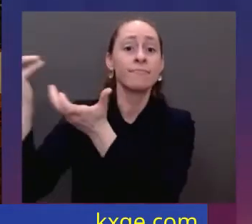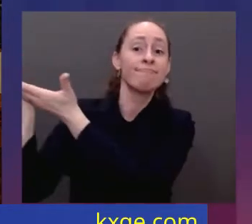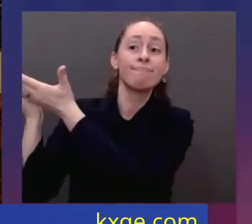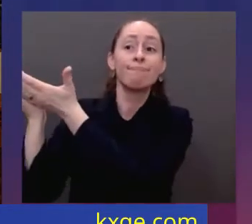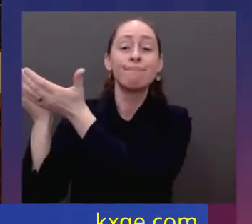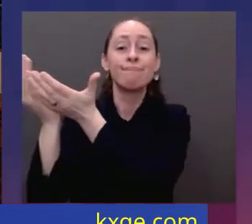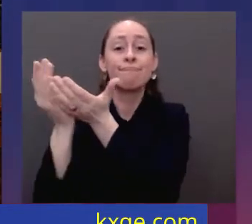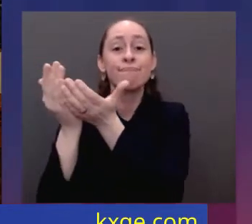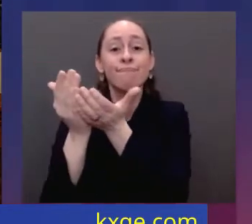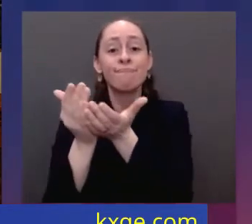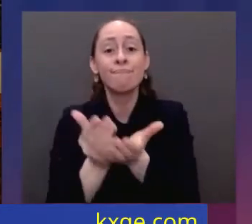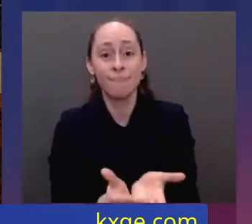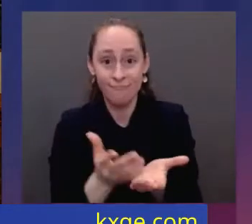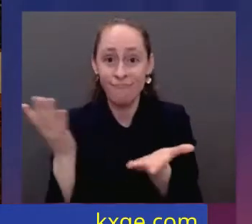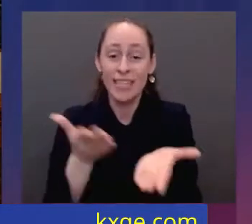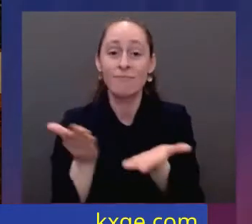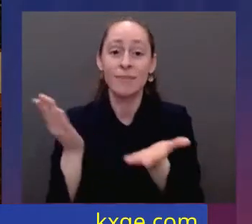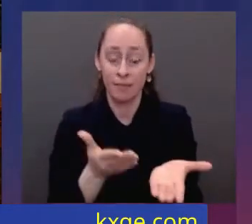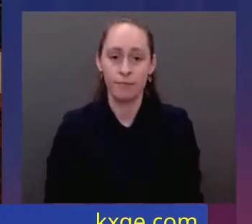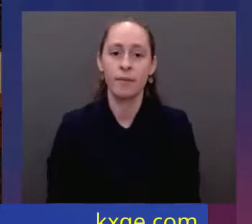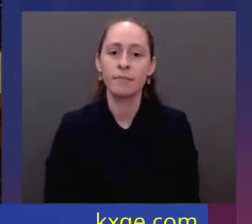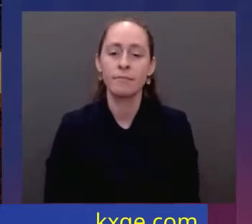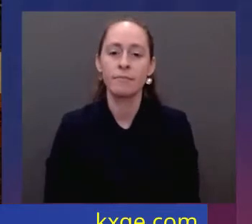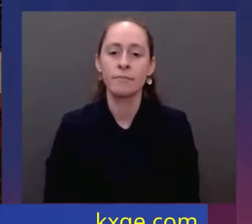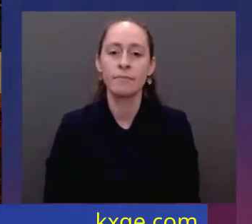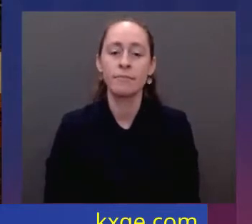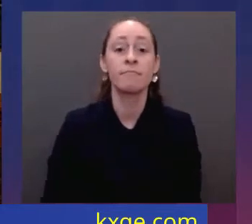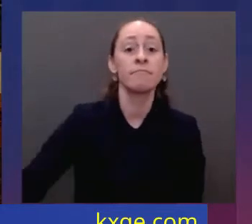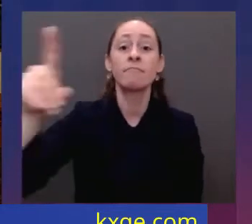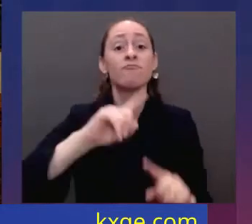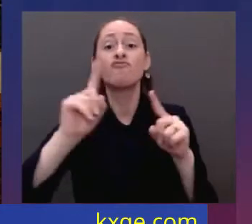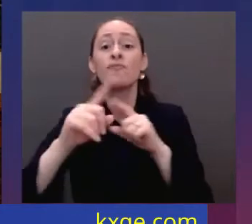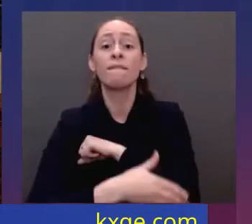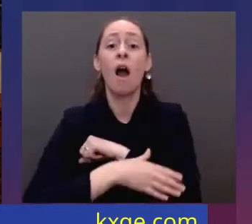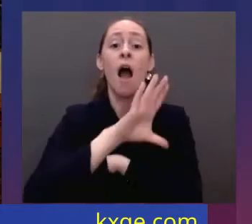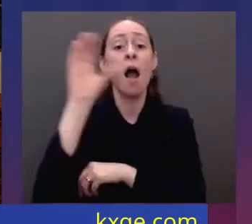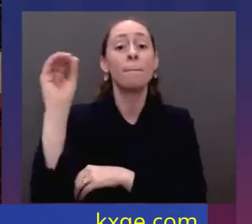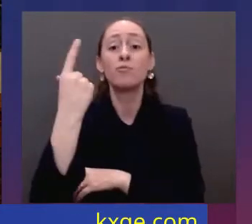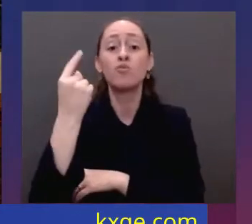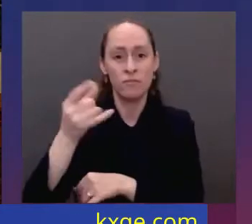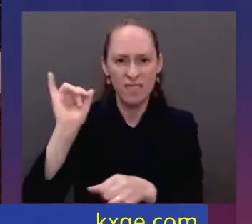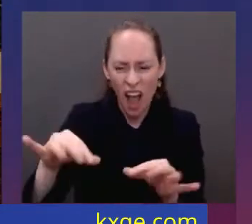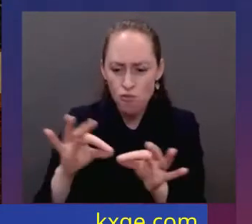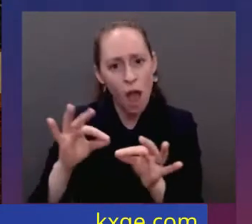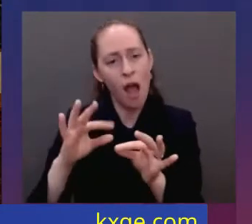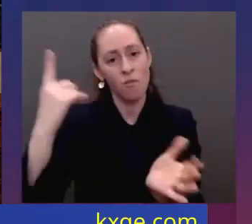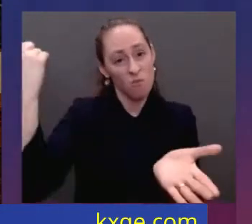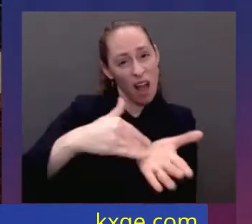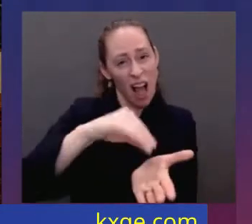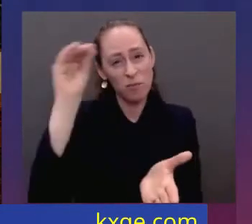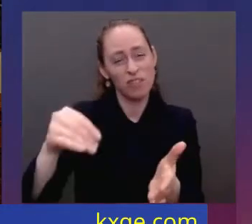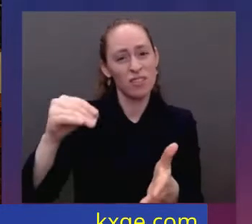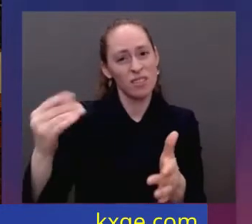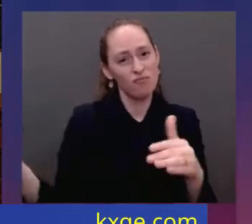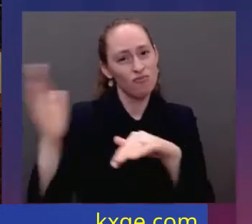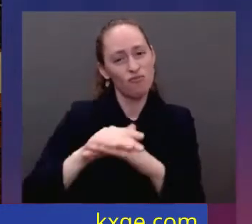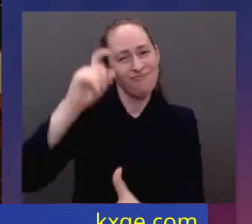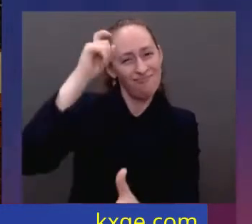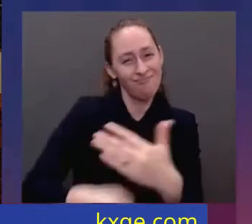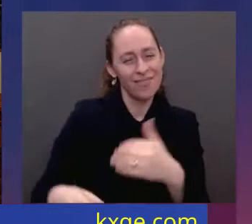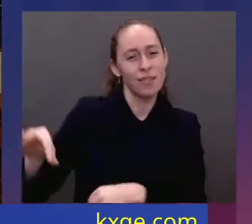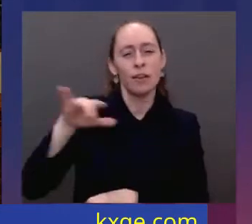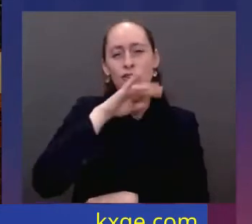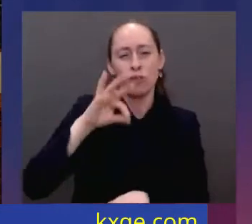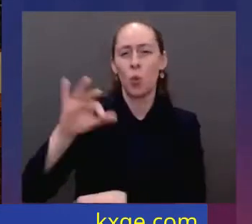or less foreign-owned companies raised prices by as much as 1,000 percent and made record profits. Tonight, I'm announcing a crackdown on those companies overcharging American